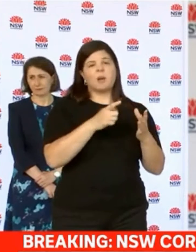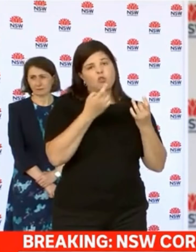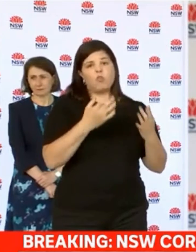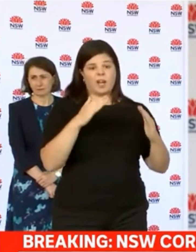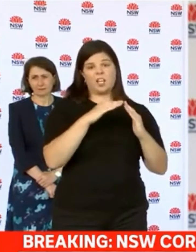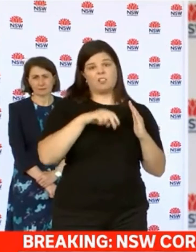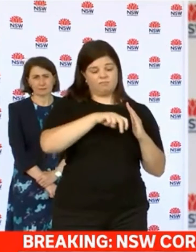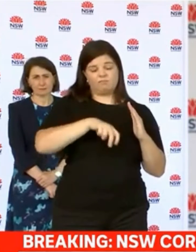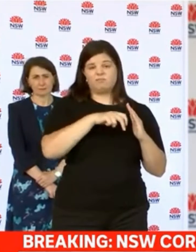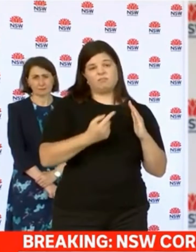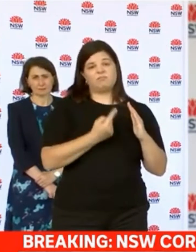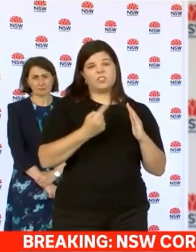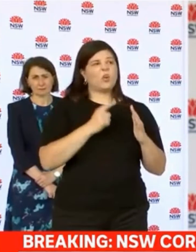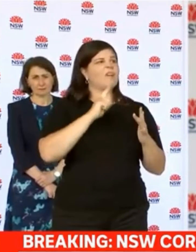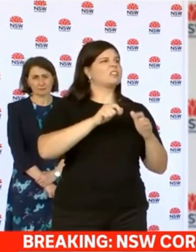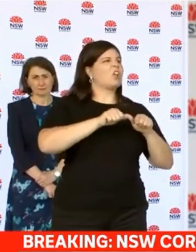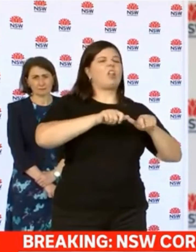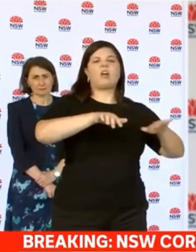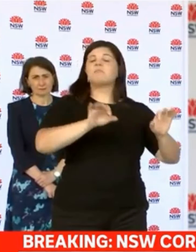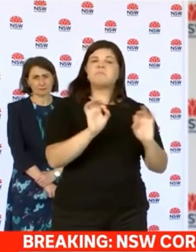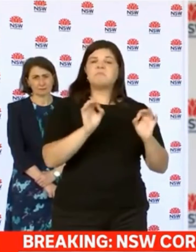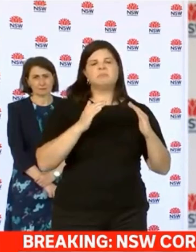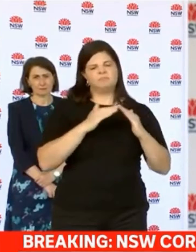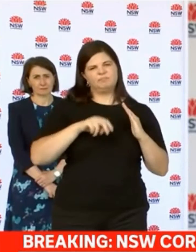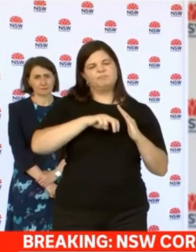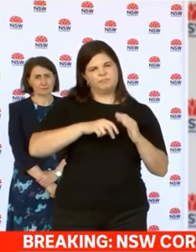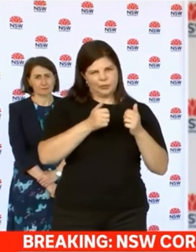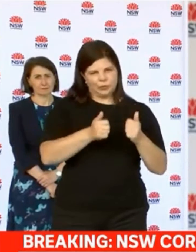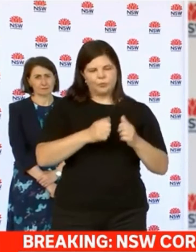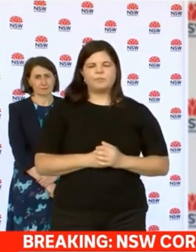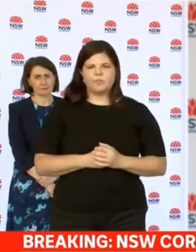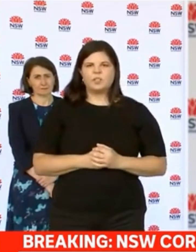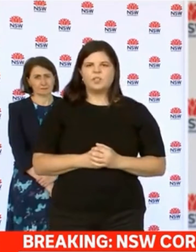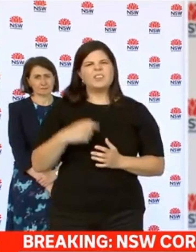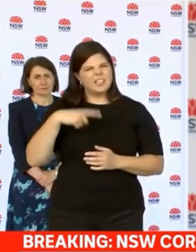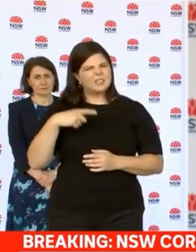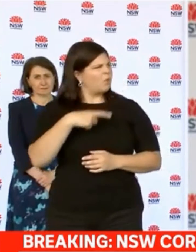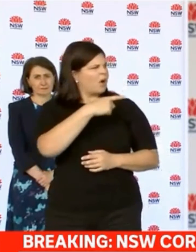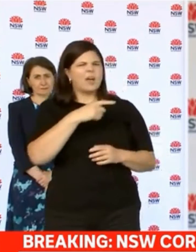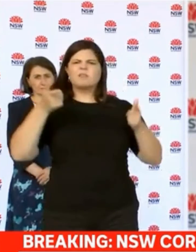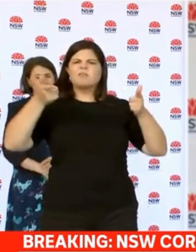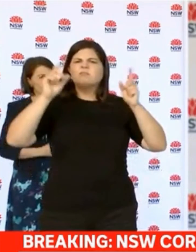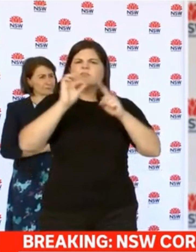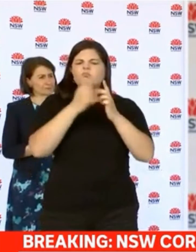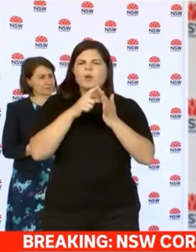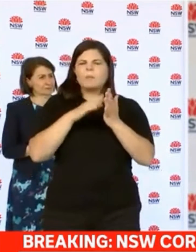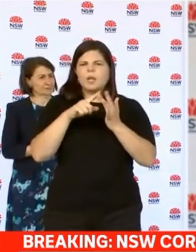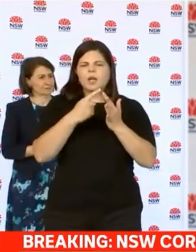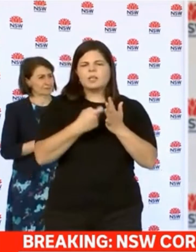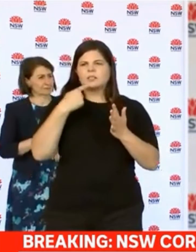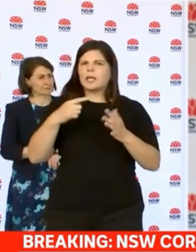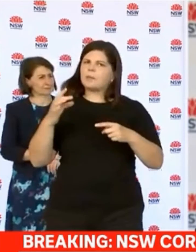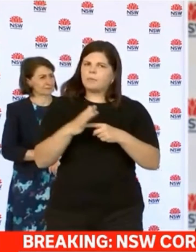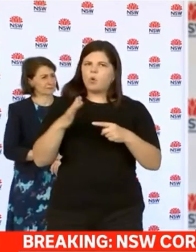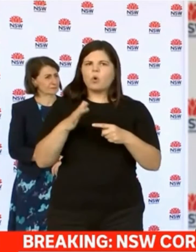case was in isolation during her infectious period and reflects as apparently said the importance of doing the right thing staying in